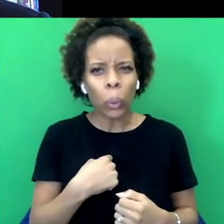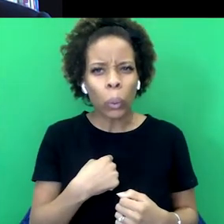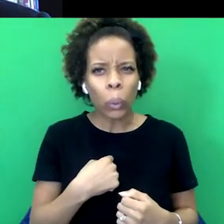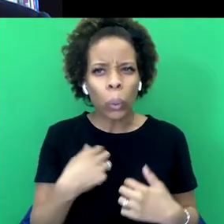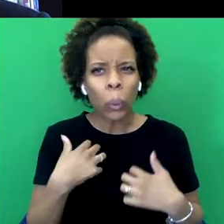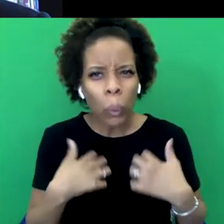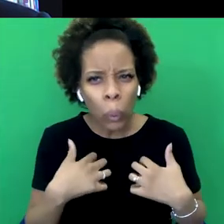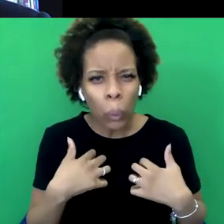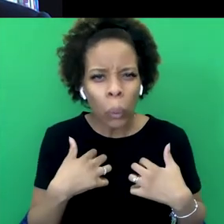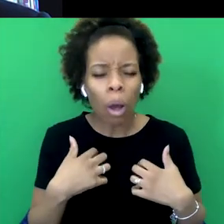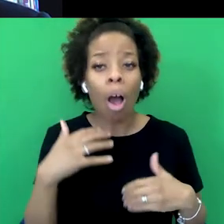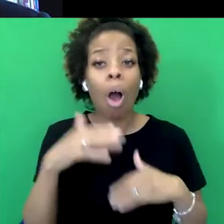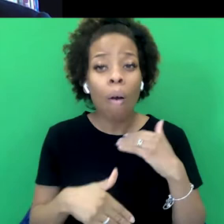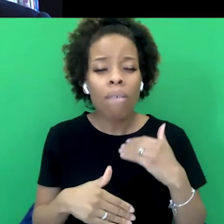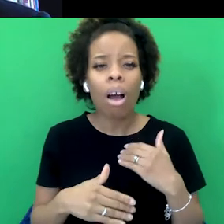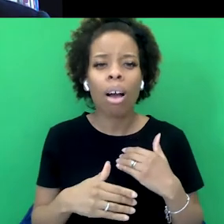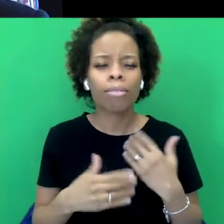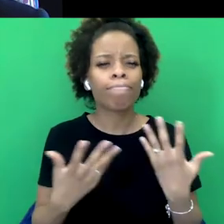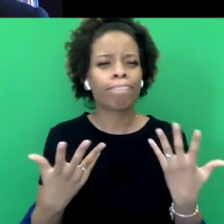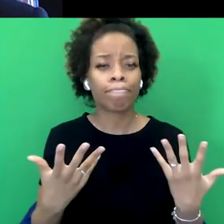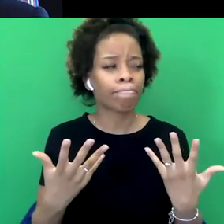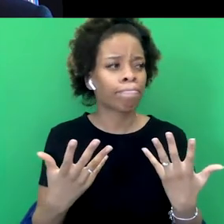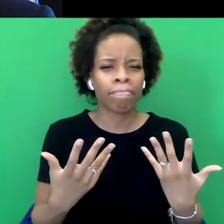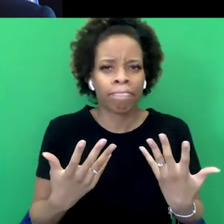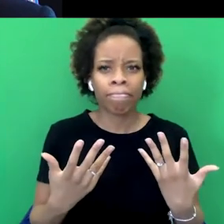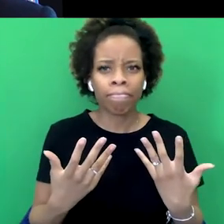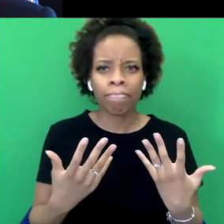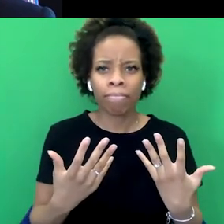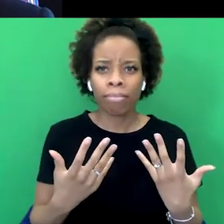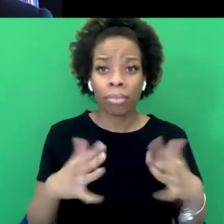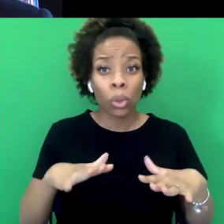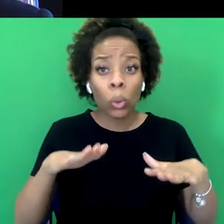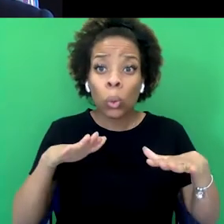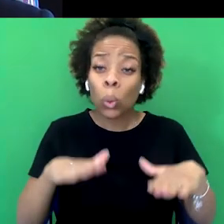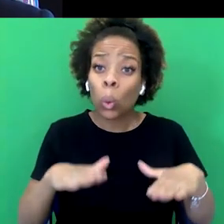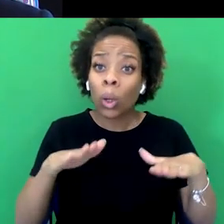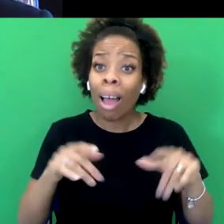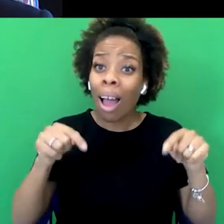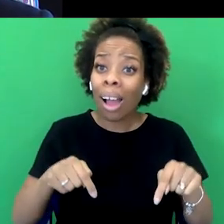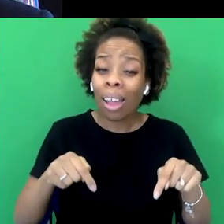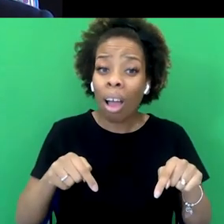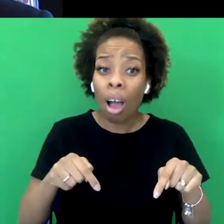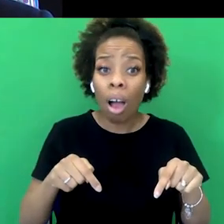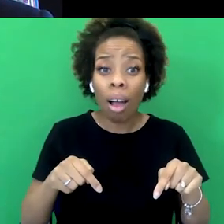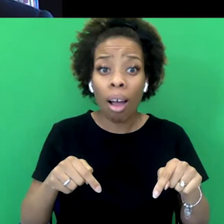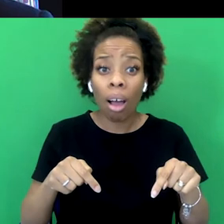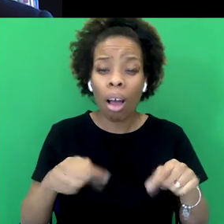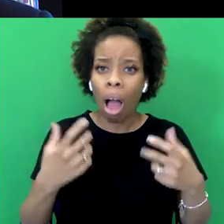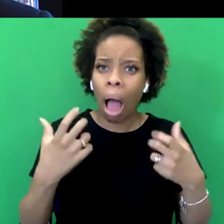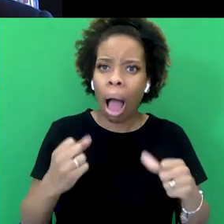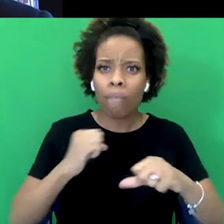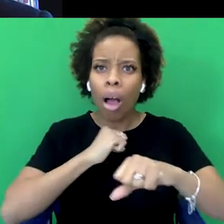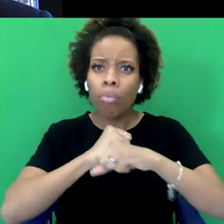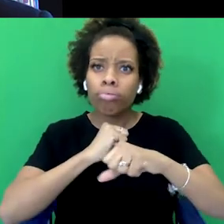is this idea of, like, we don't tend to think of the UK as a country that has a propagandic attitude